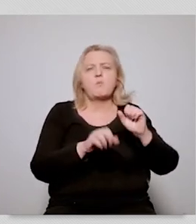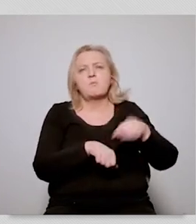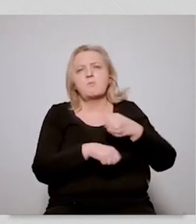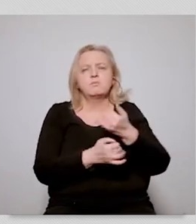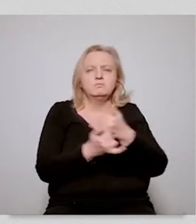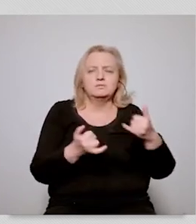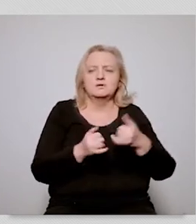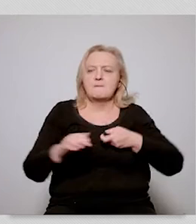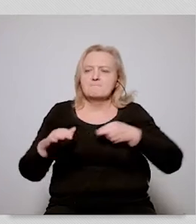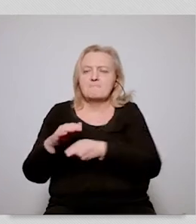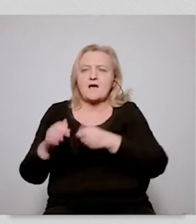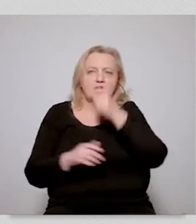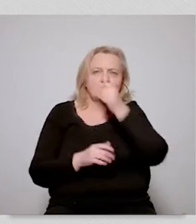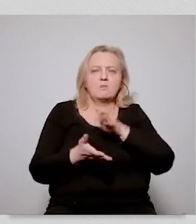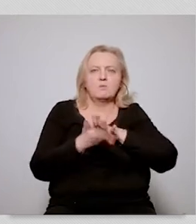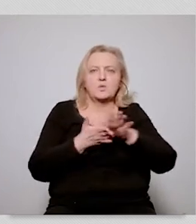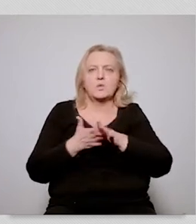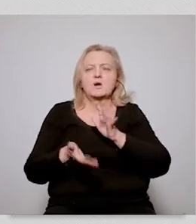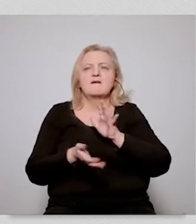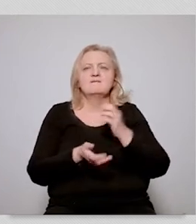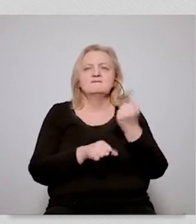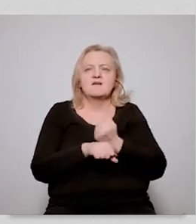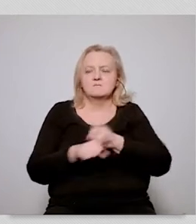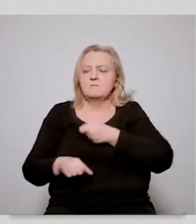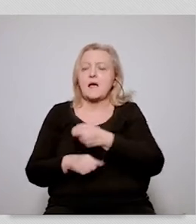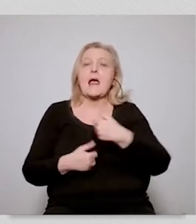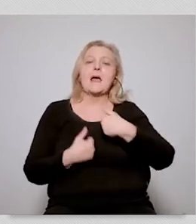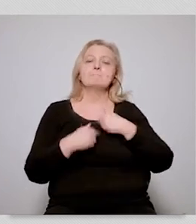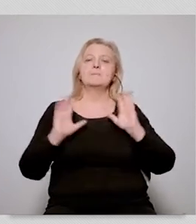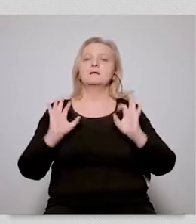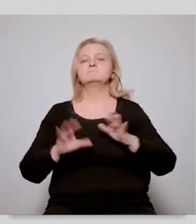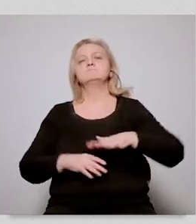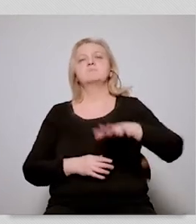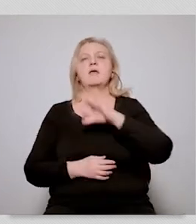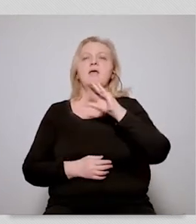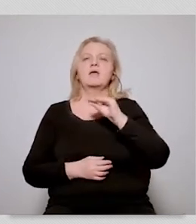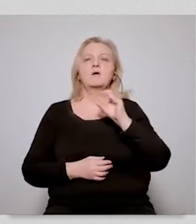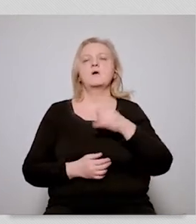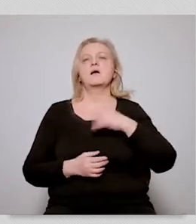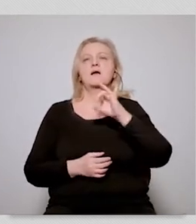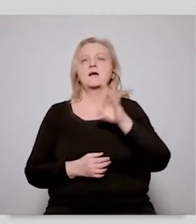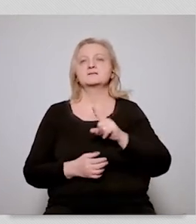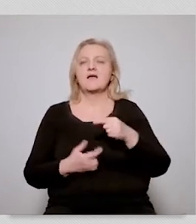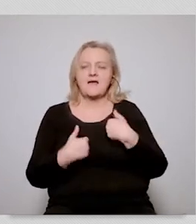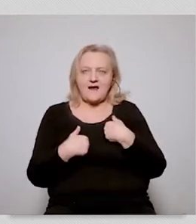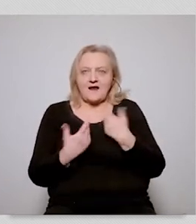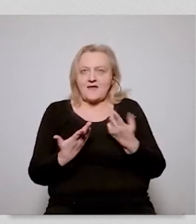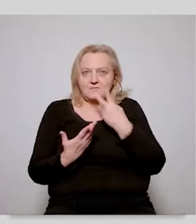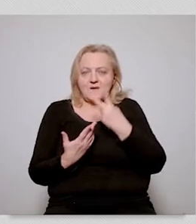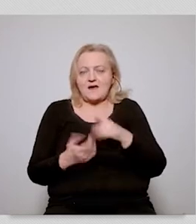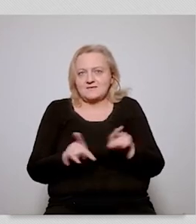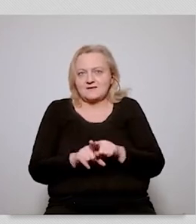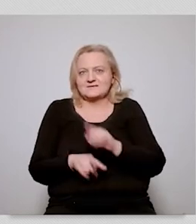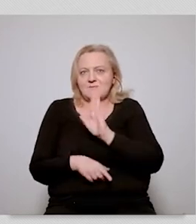incinerating trash in the uh eating heating systems and we on the other hand are